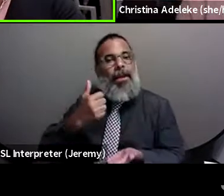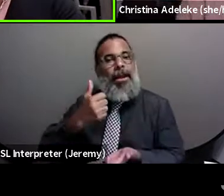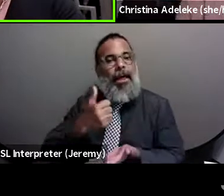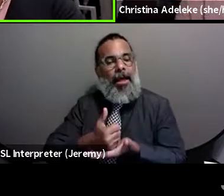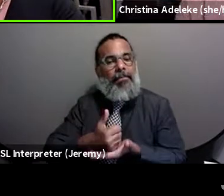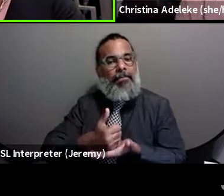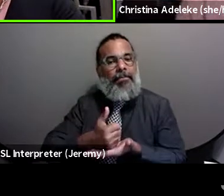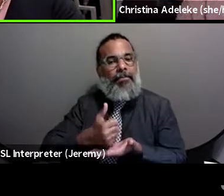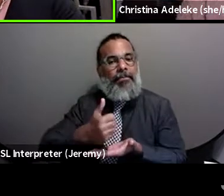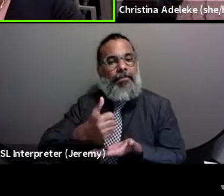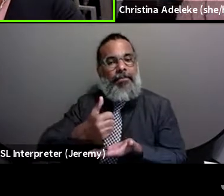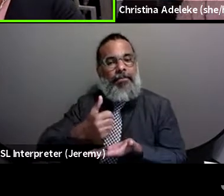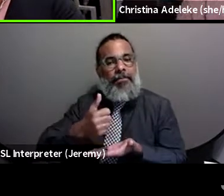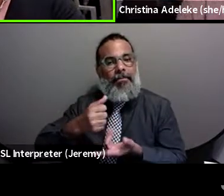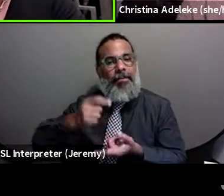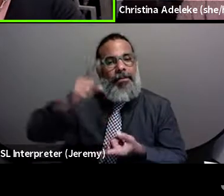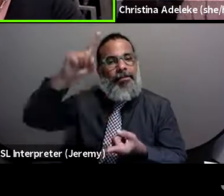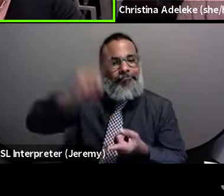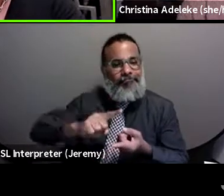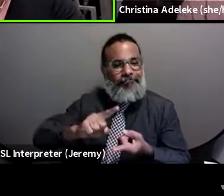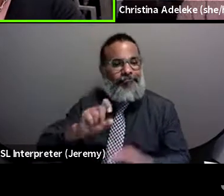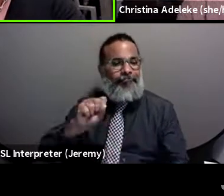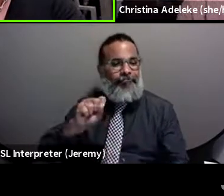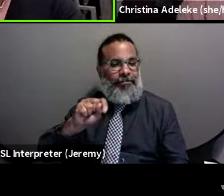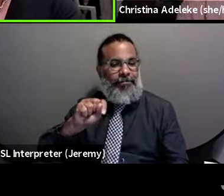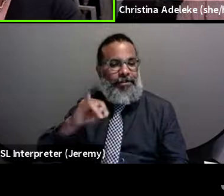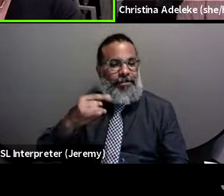take away the stigma.